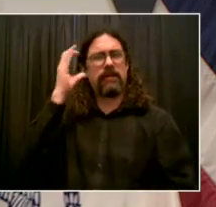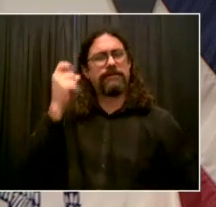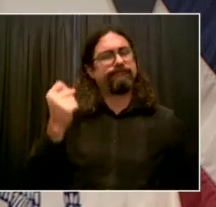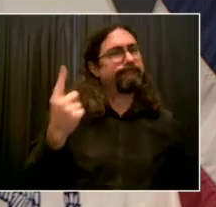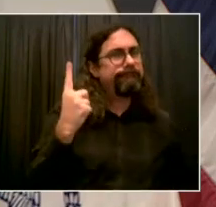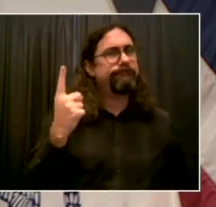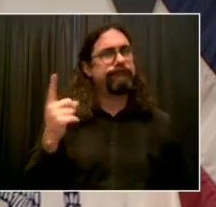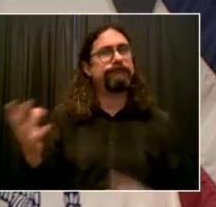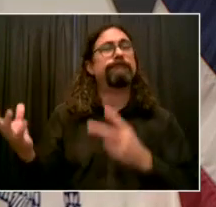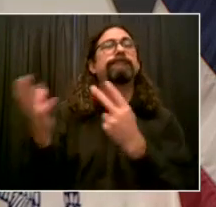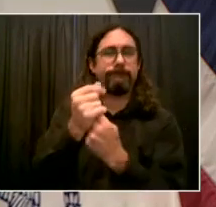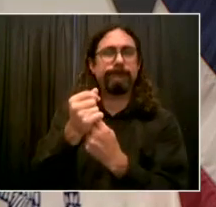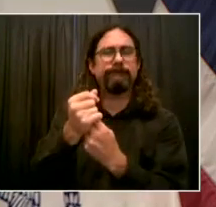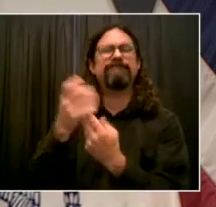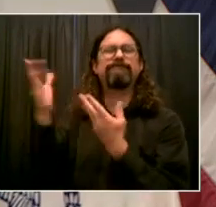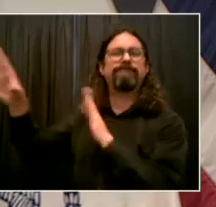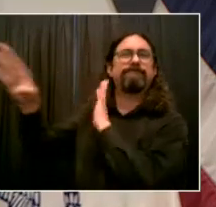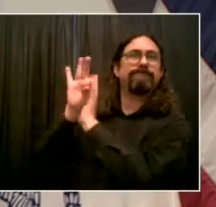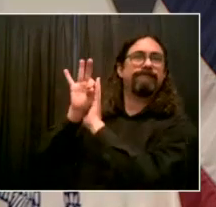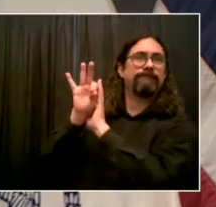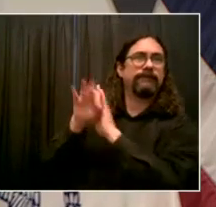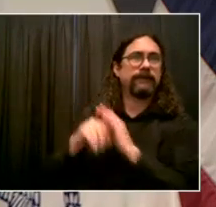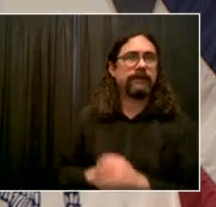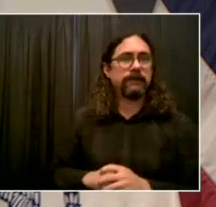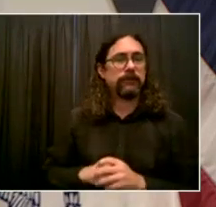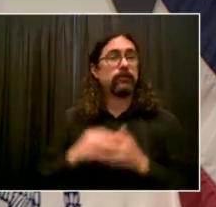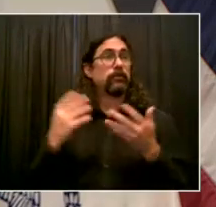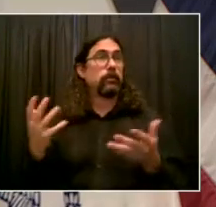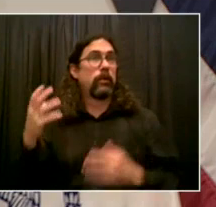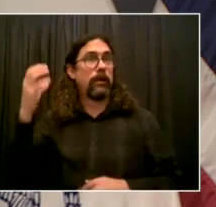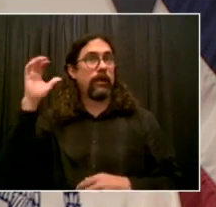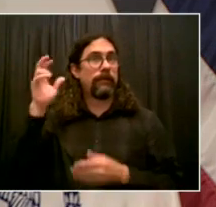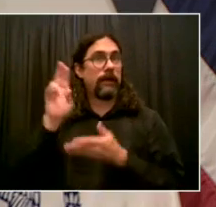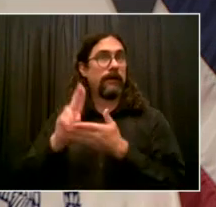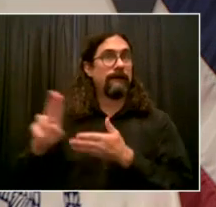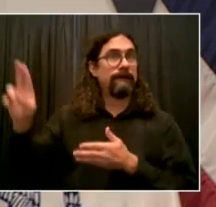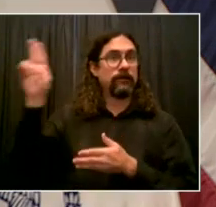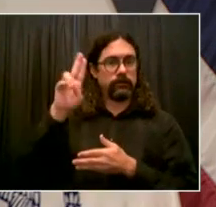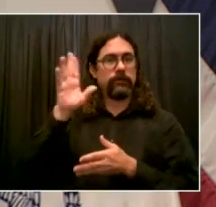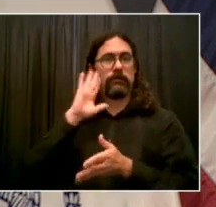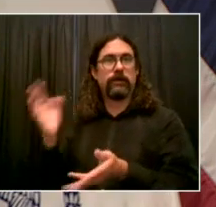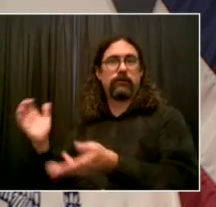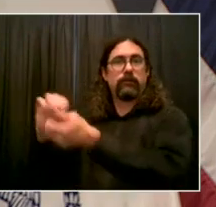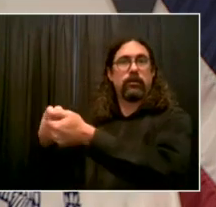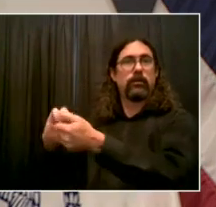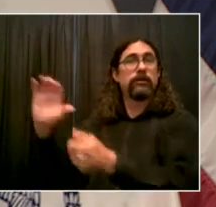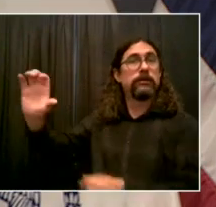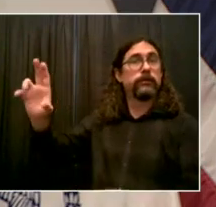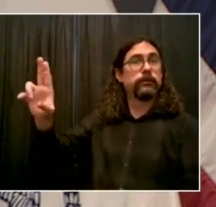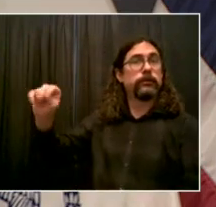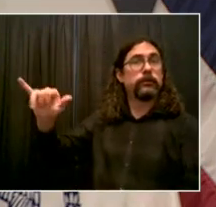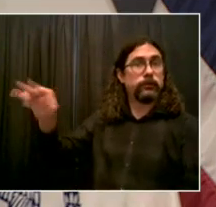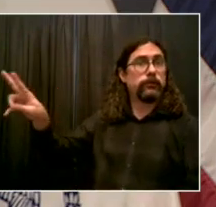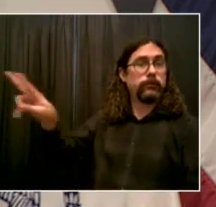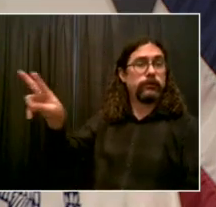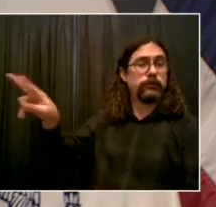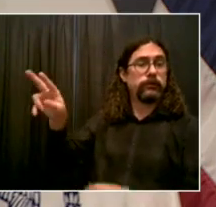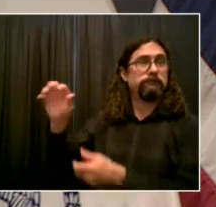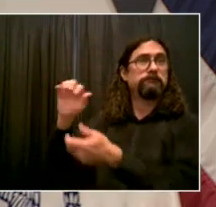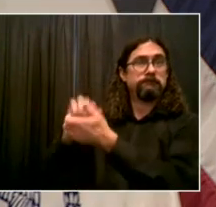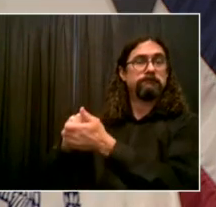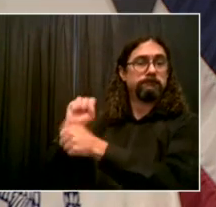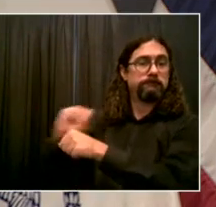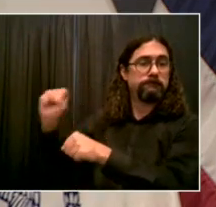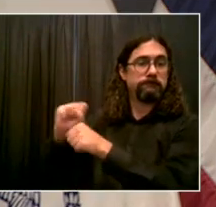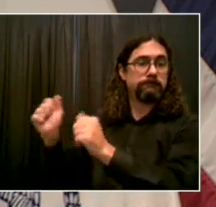right there with them as this institute is built into something powerful. We had a pandemic response lab. We put it together also